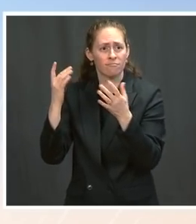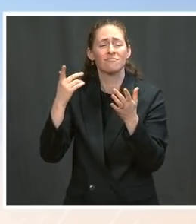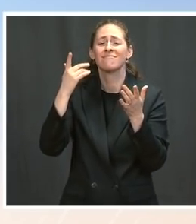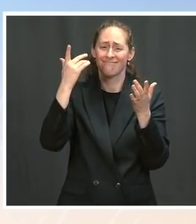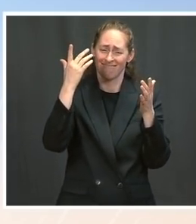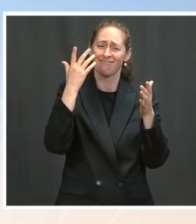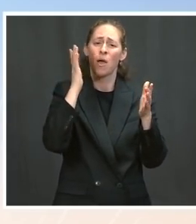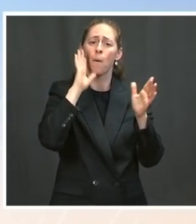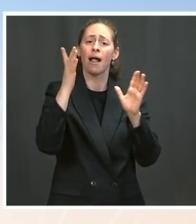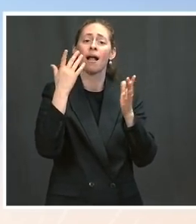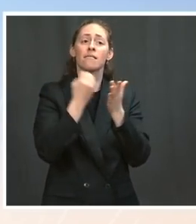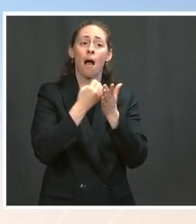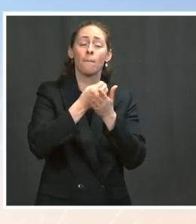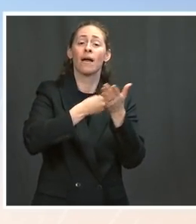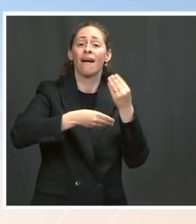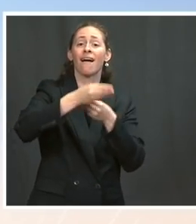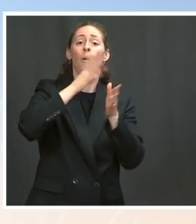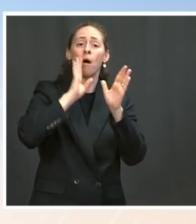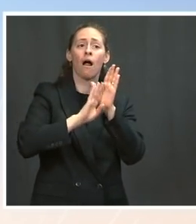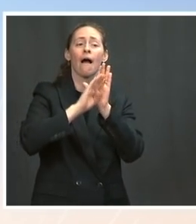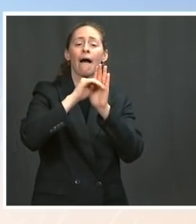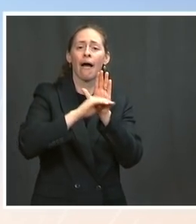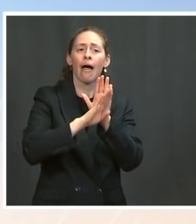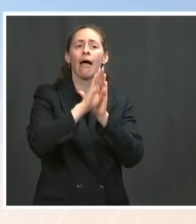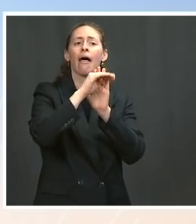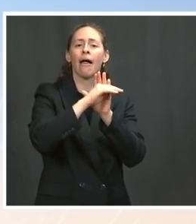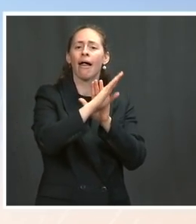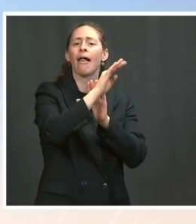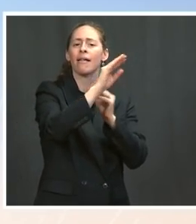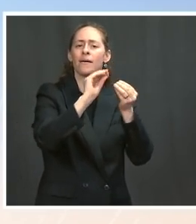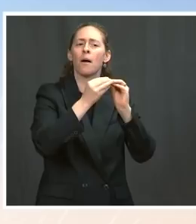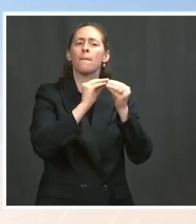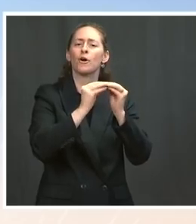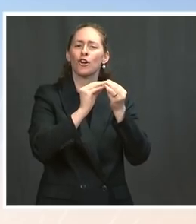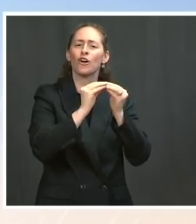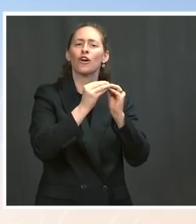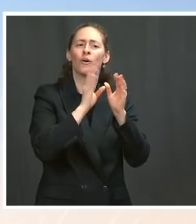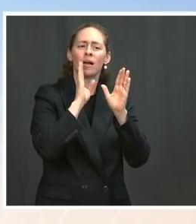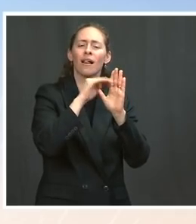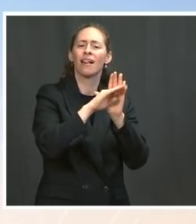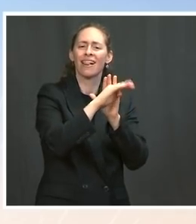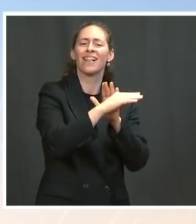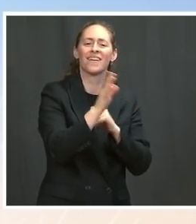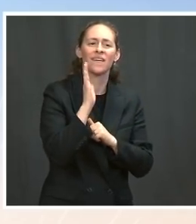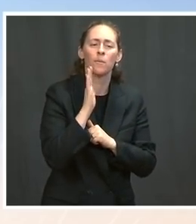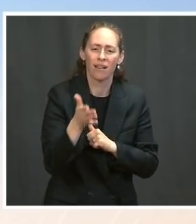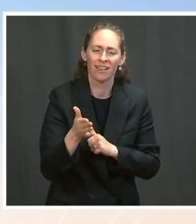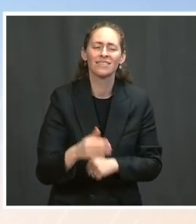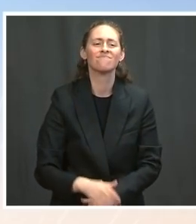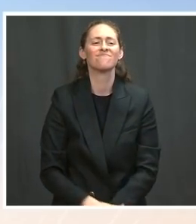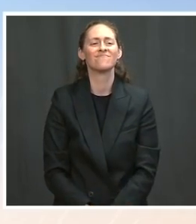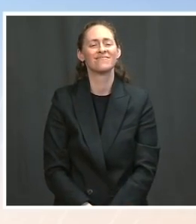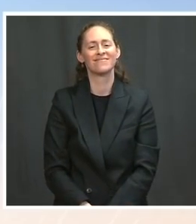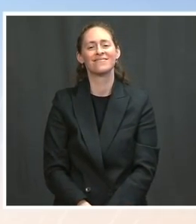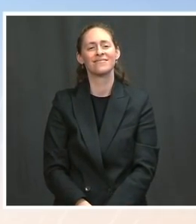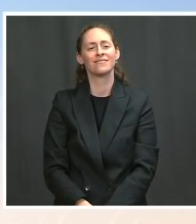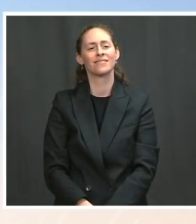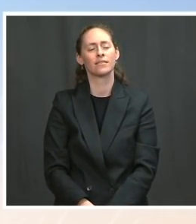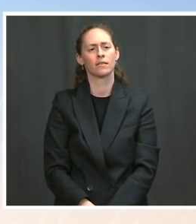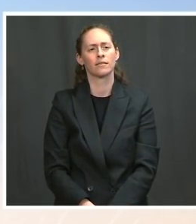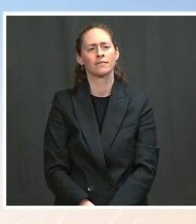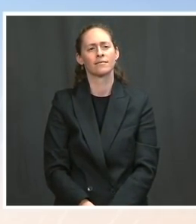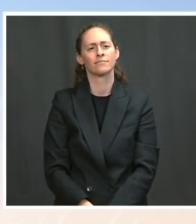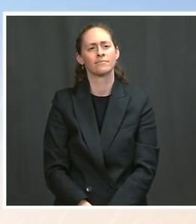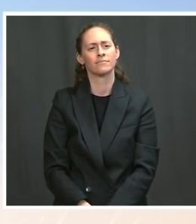and that there would be- that was- it was going to be important for us to put in place, pass a package, the American Rescue